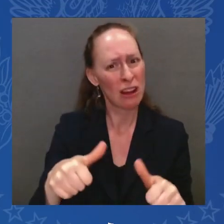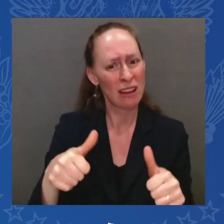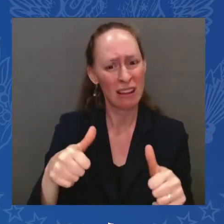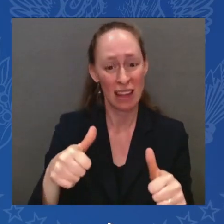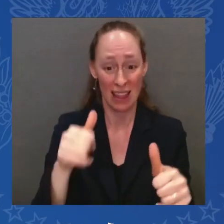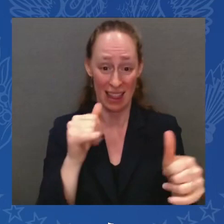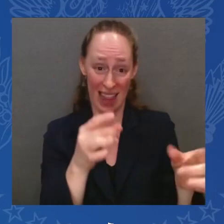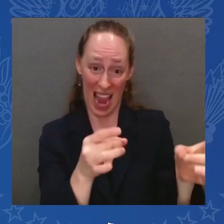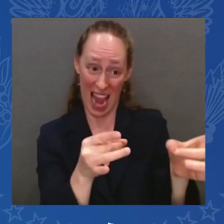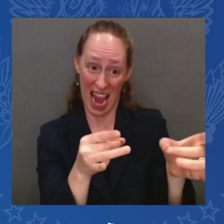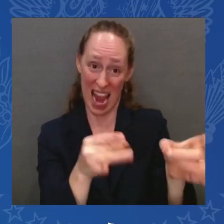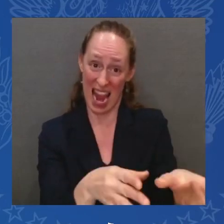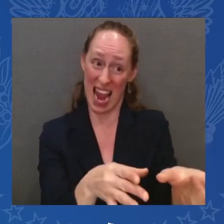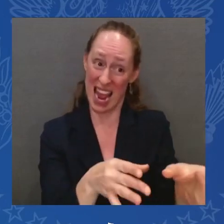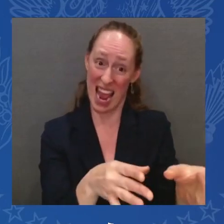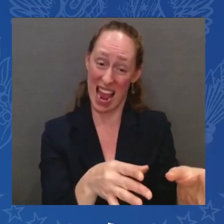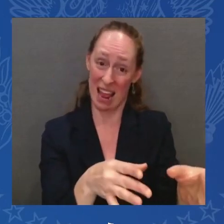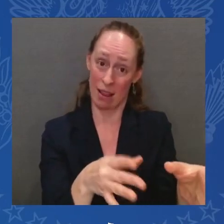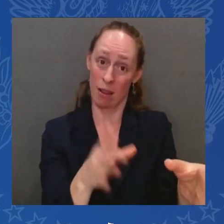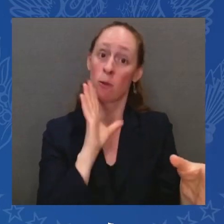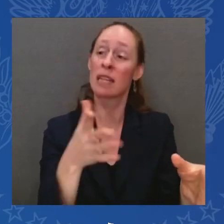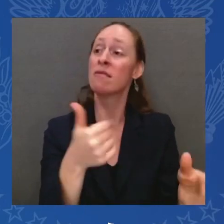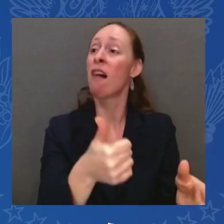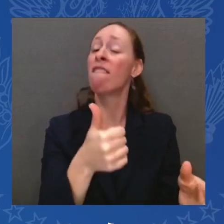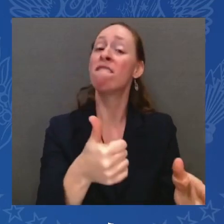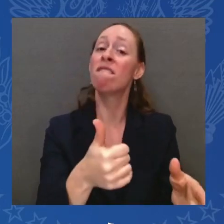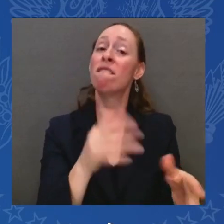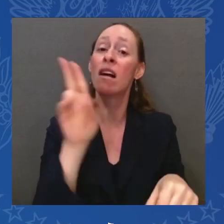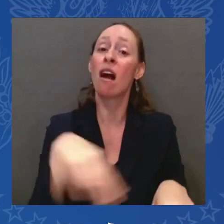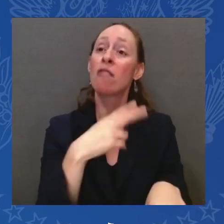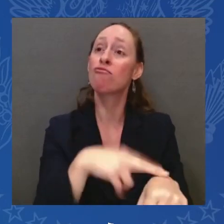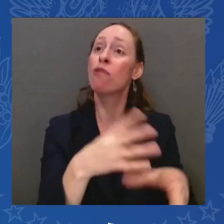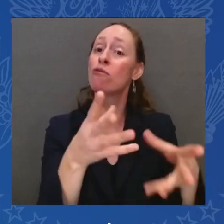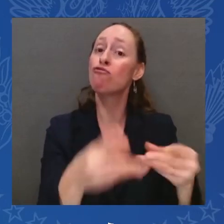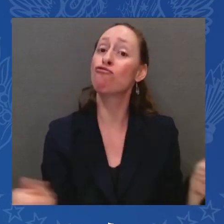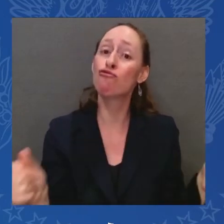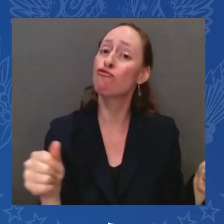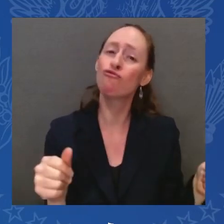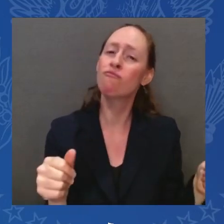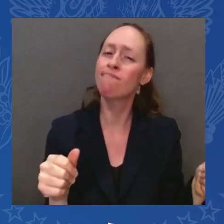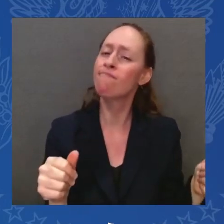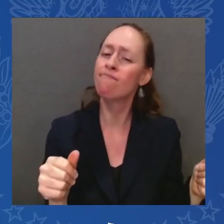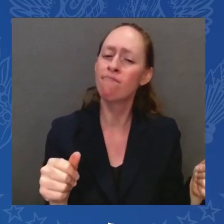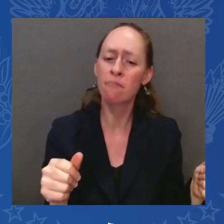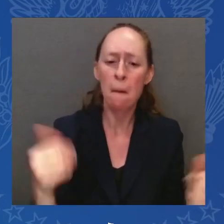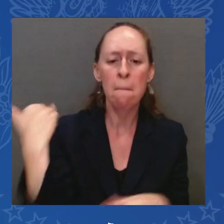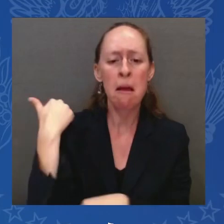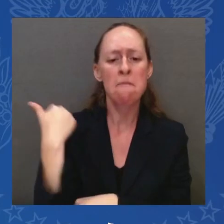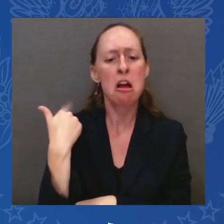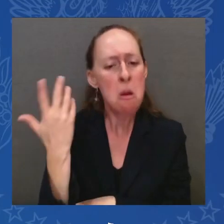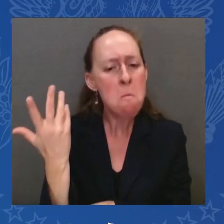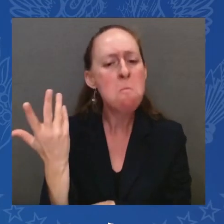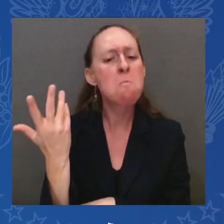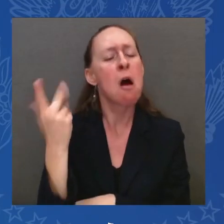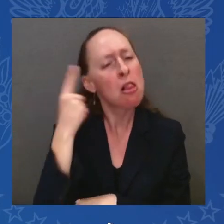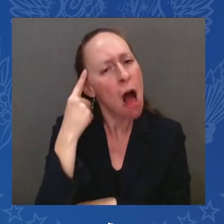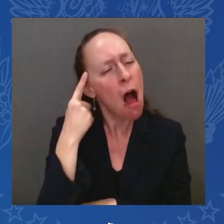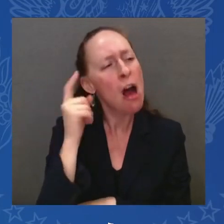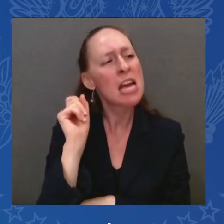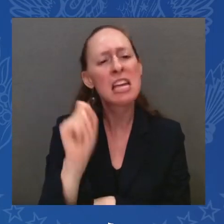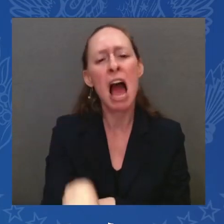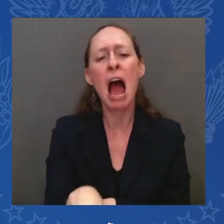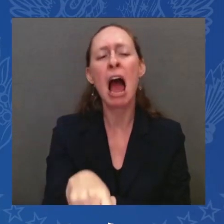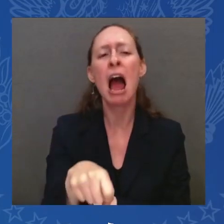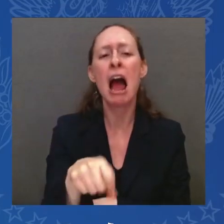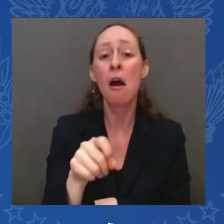all it does is go underground. It just goes underground, it doesn't go away. It only hides until it's given a little oxygen,